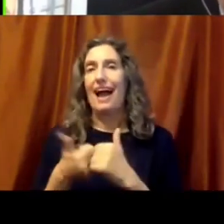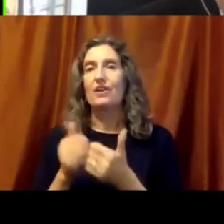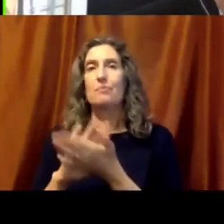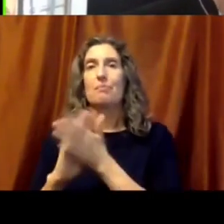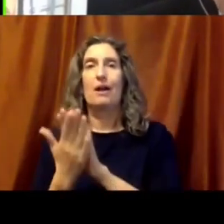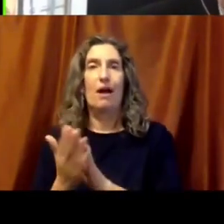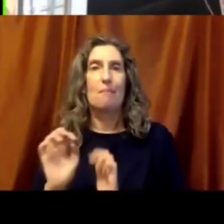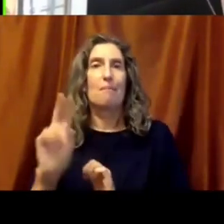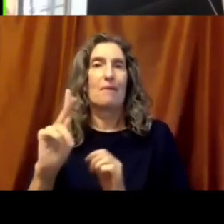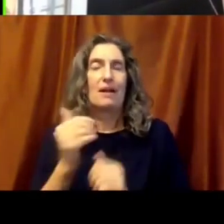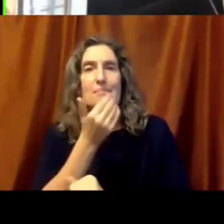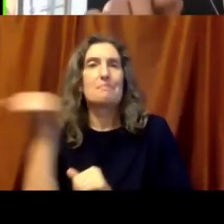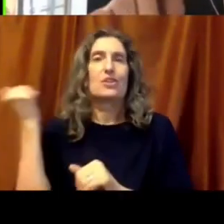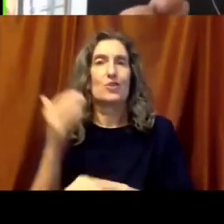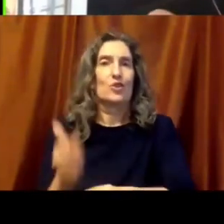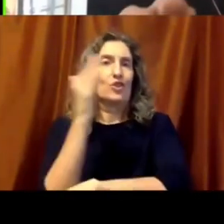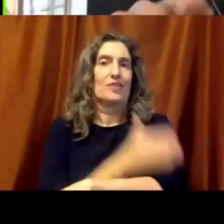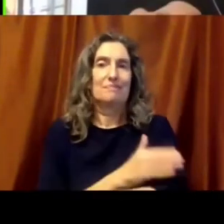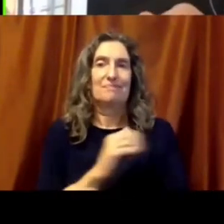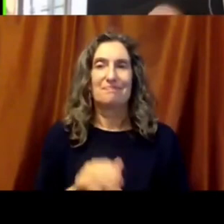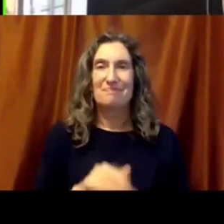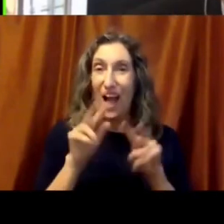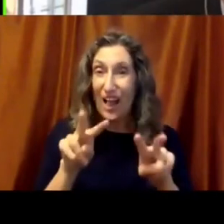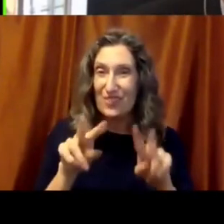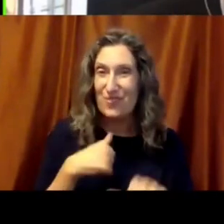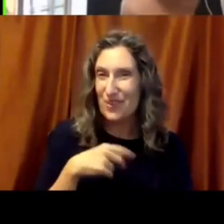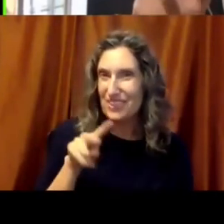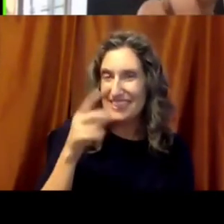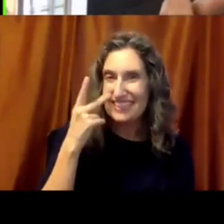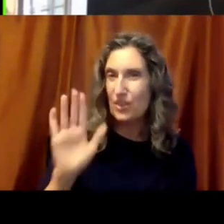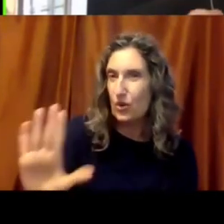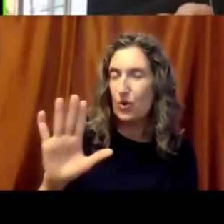I'm really looking forward to checking out that website.